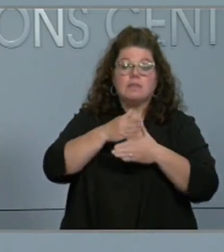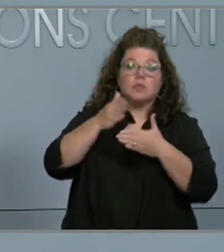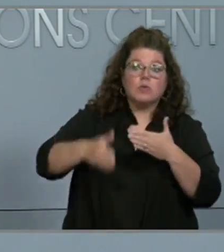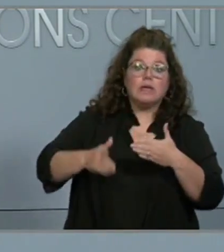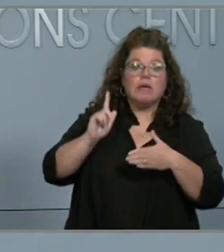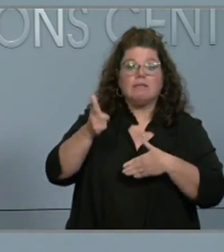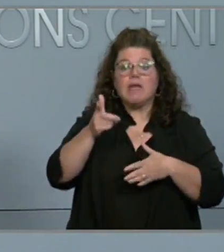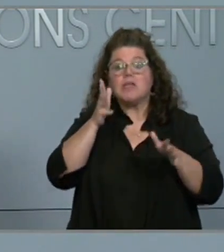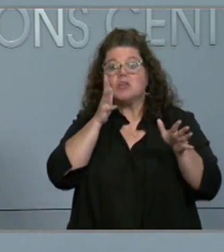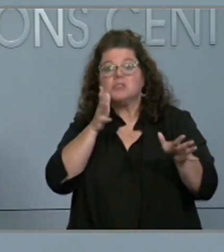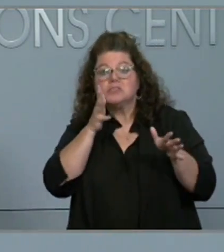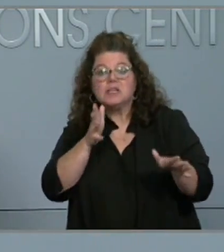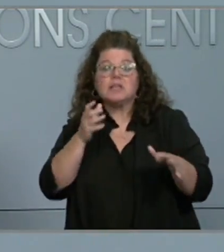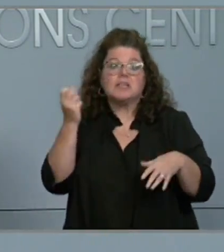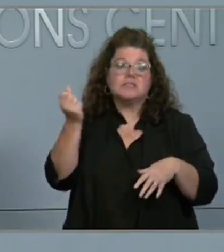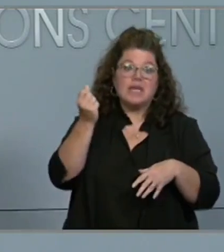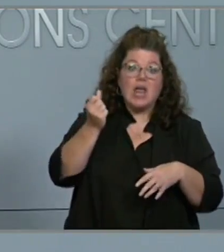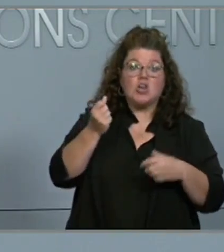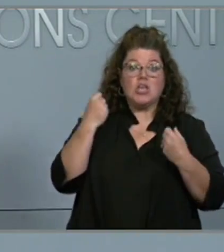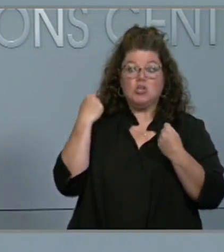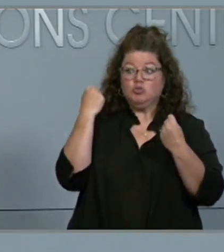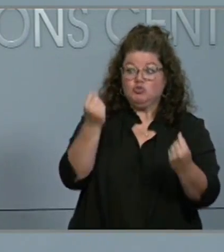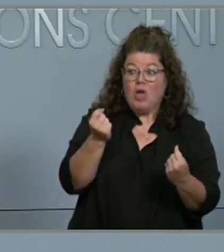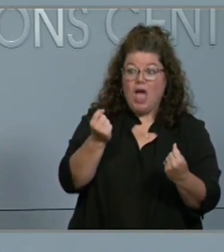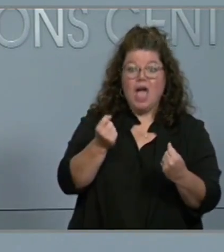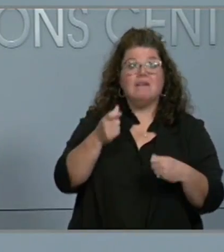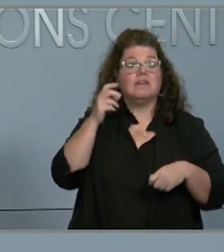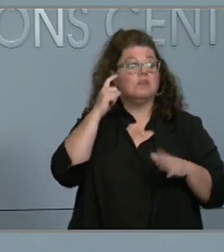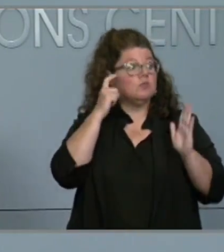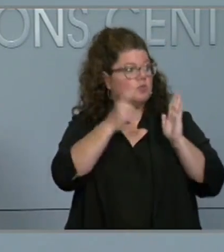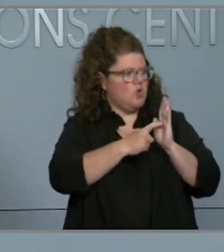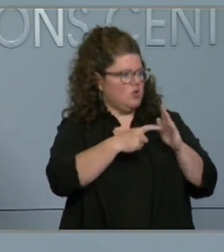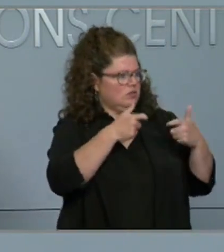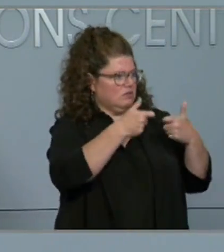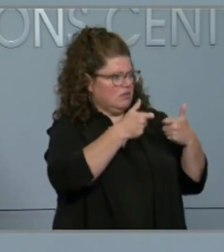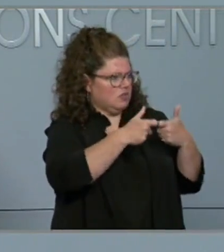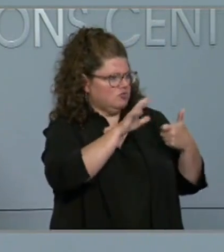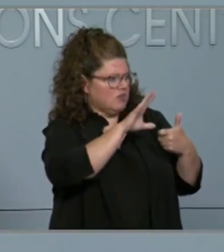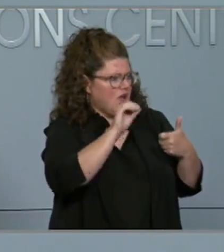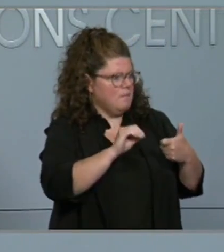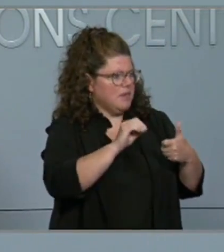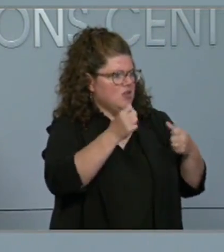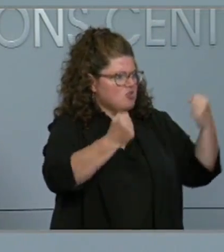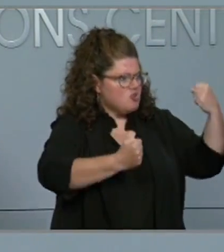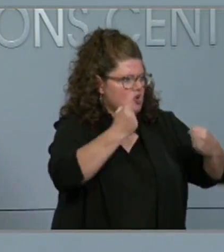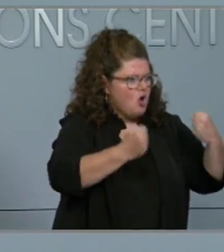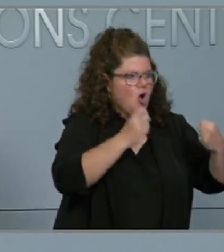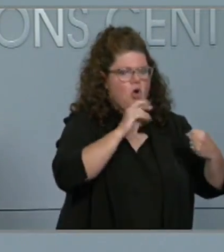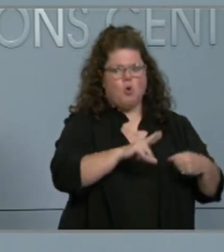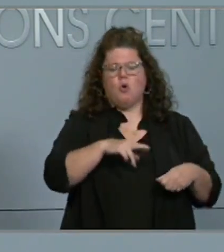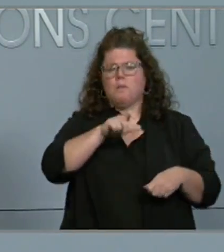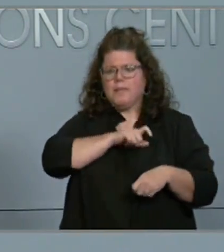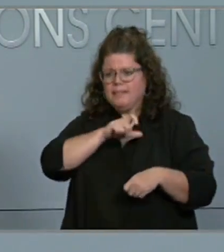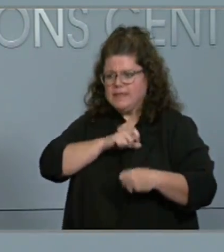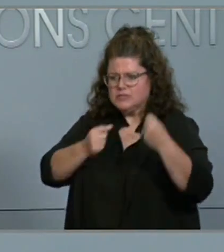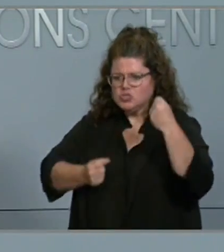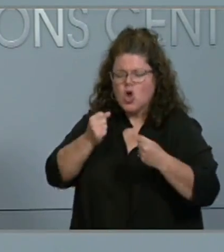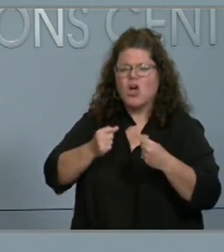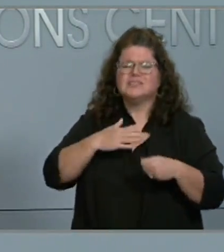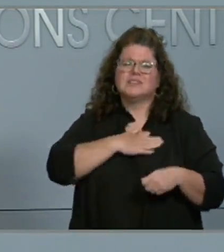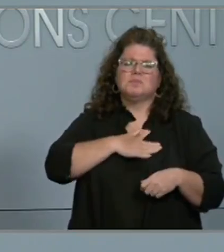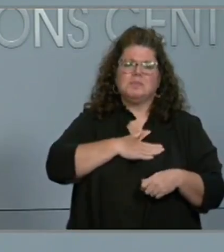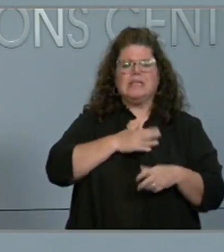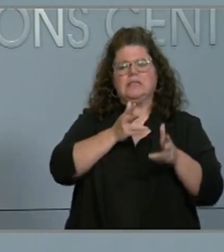areas. We want to make sure you, our first responders, and our employees make it home safe to their families. Again, thank you,